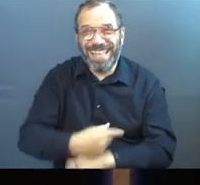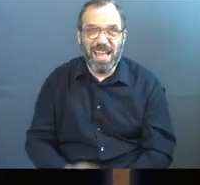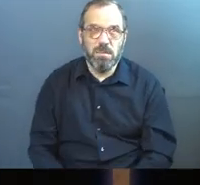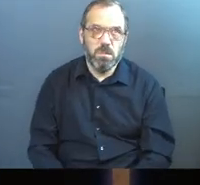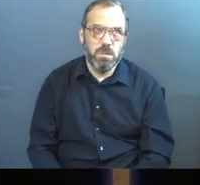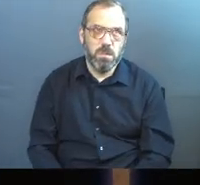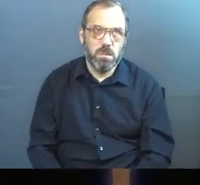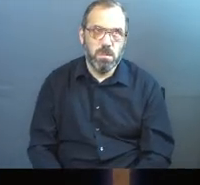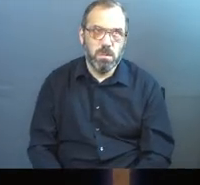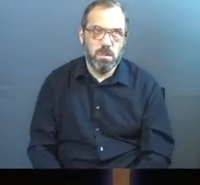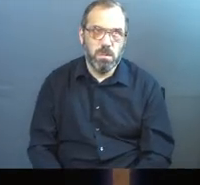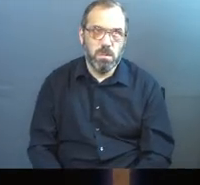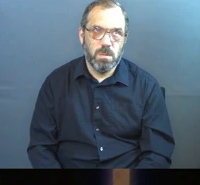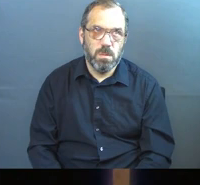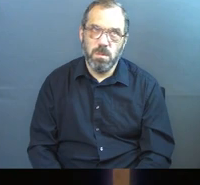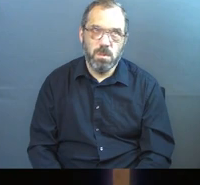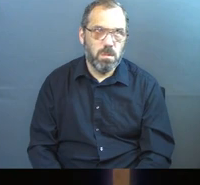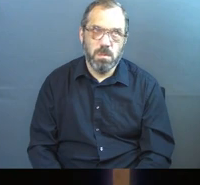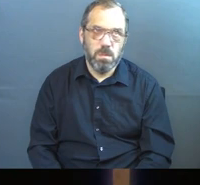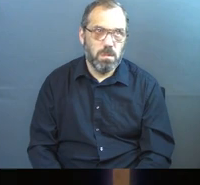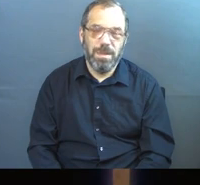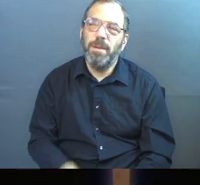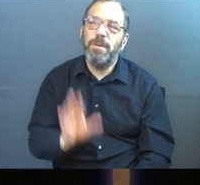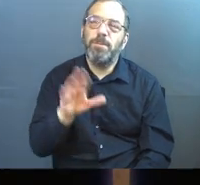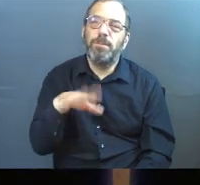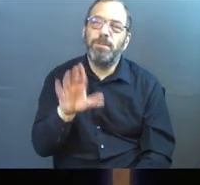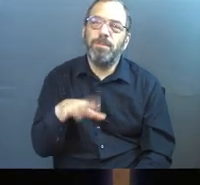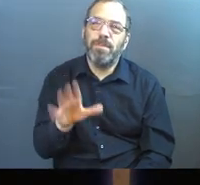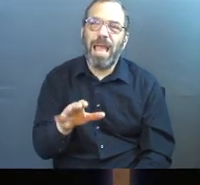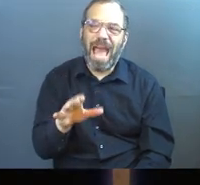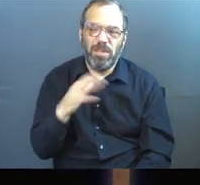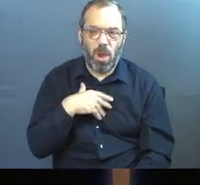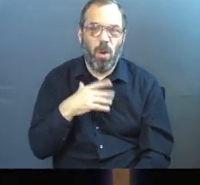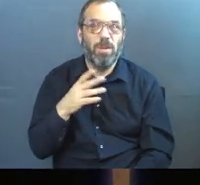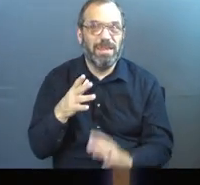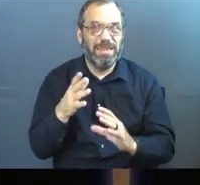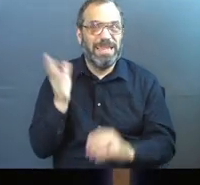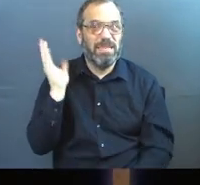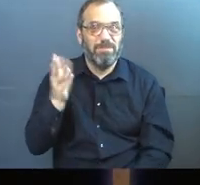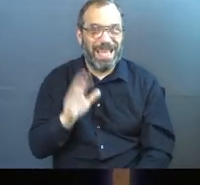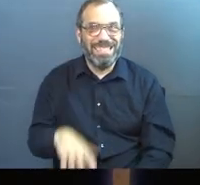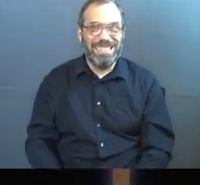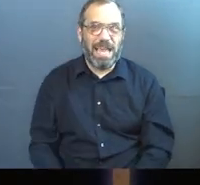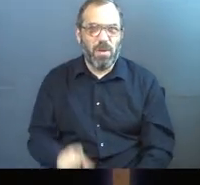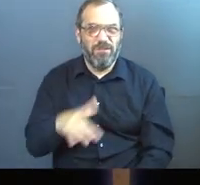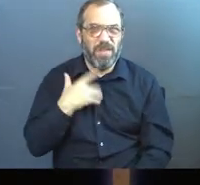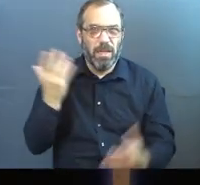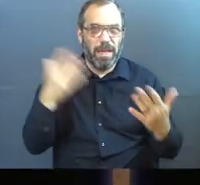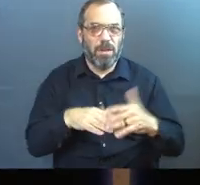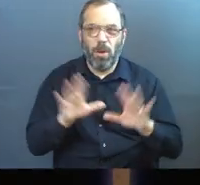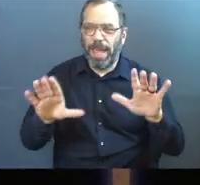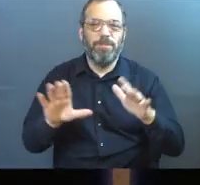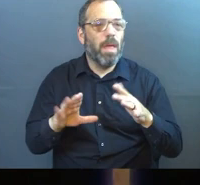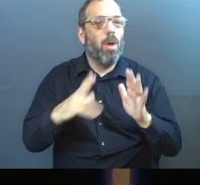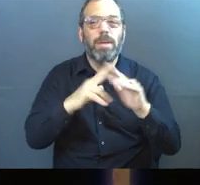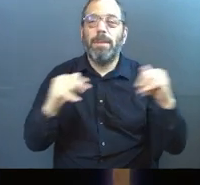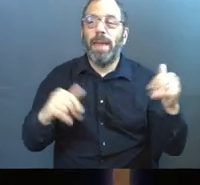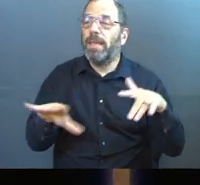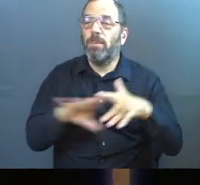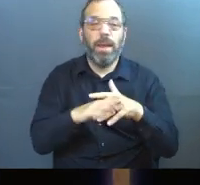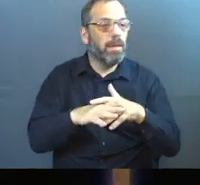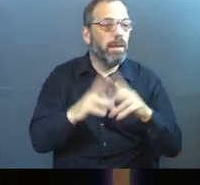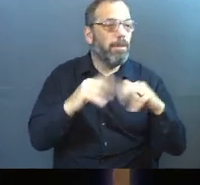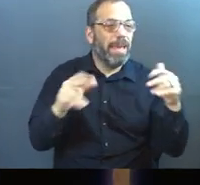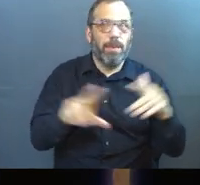And this is a darker message. So we definitely need a bacon break. Can I get an amen?